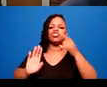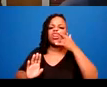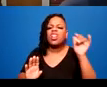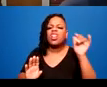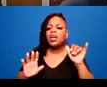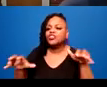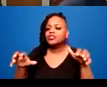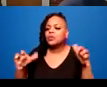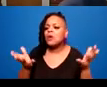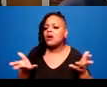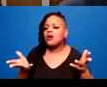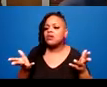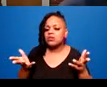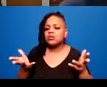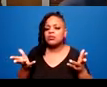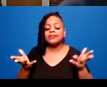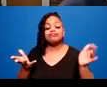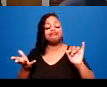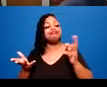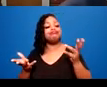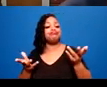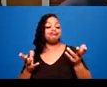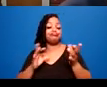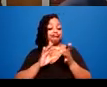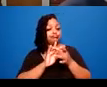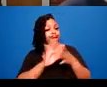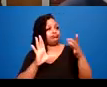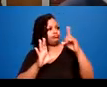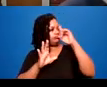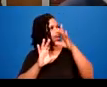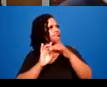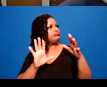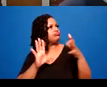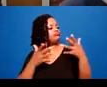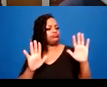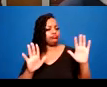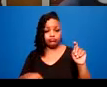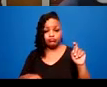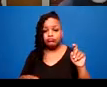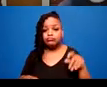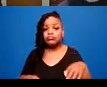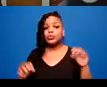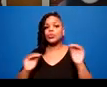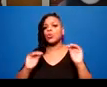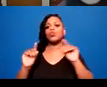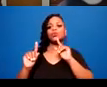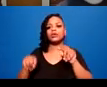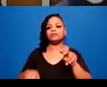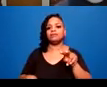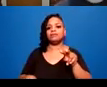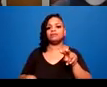distant emotional expression, unresponsive expression, including fawn.